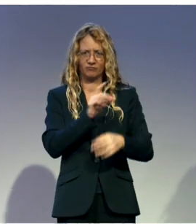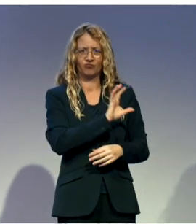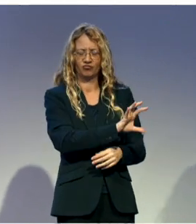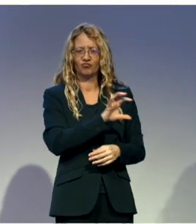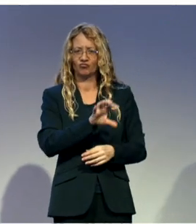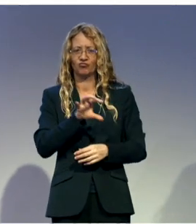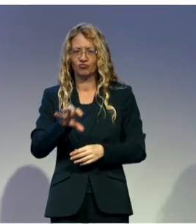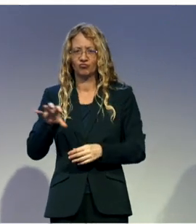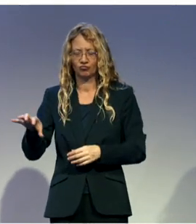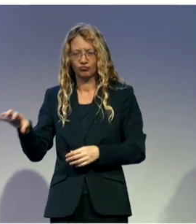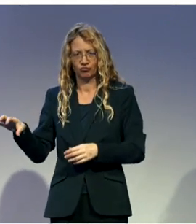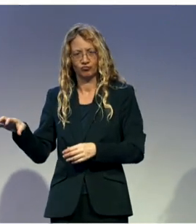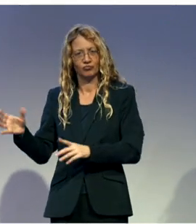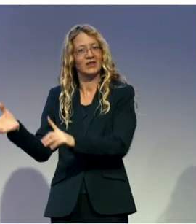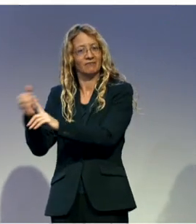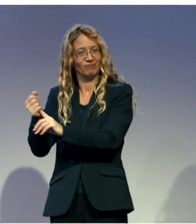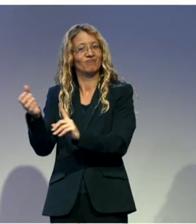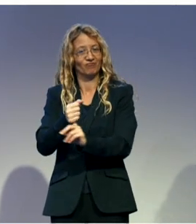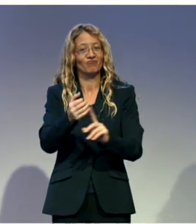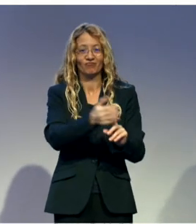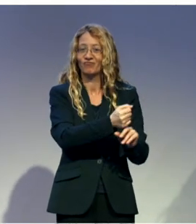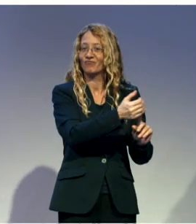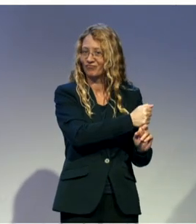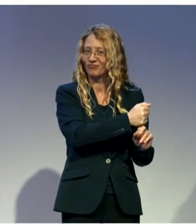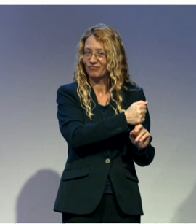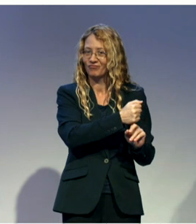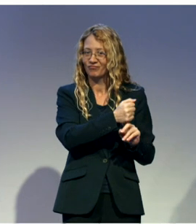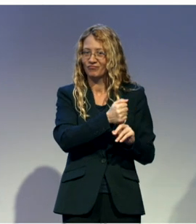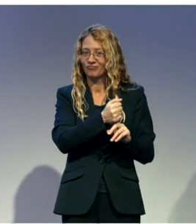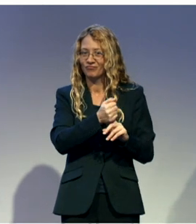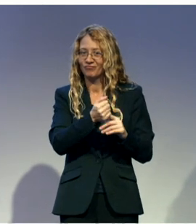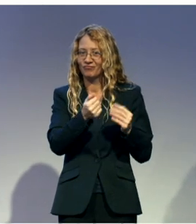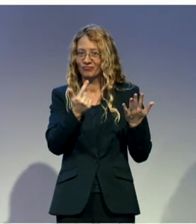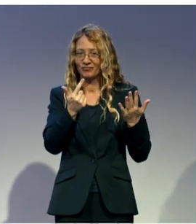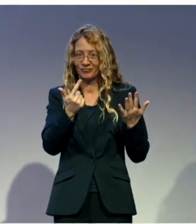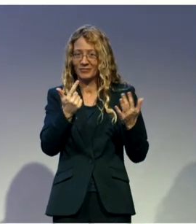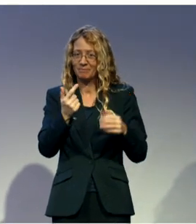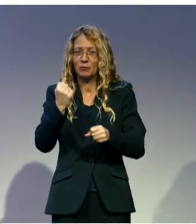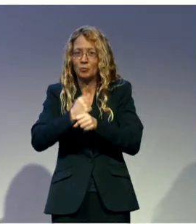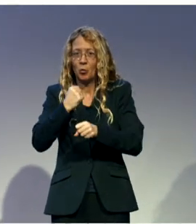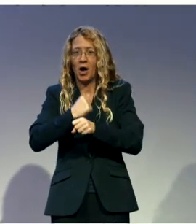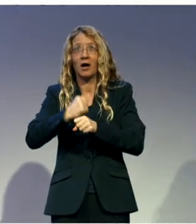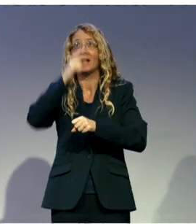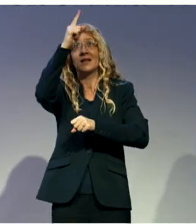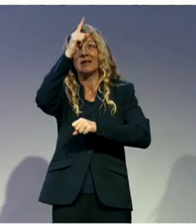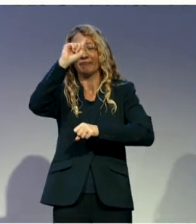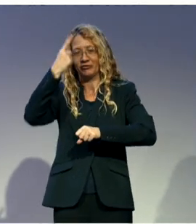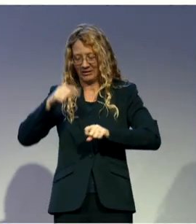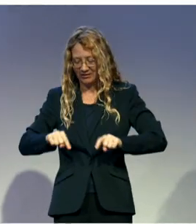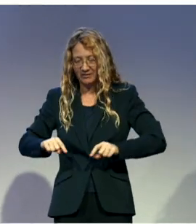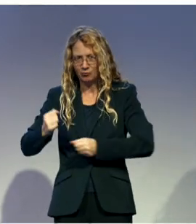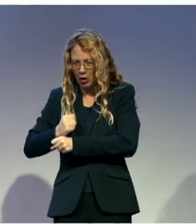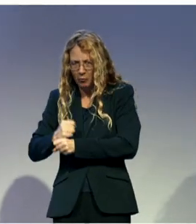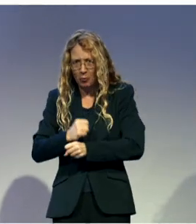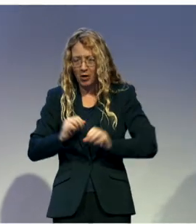reorganize, use the grassroots approaches. And also mainstream, if we identify that